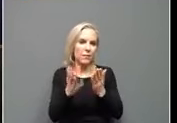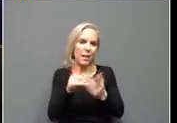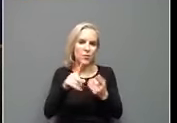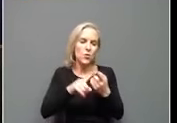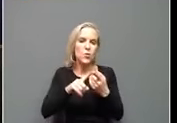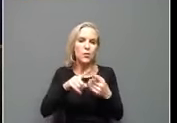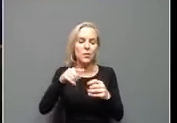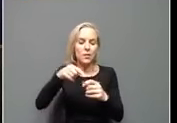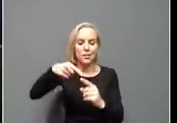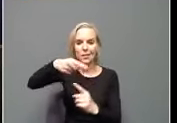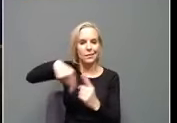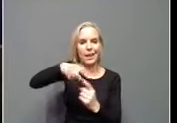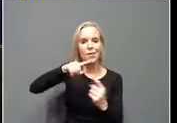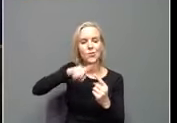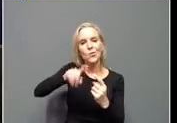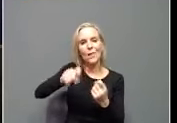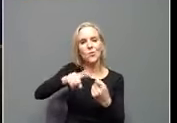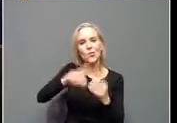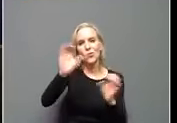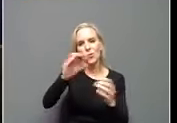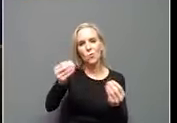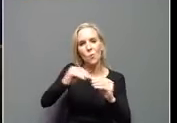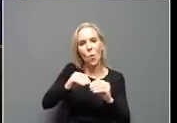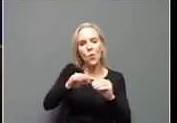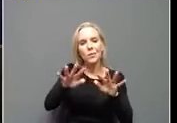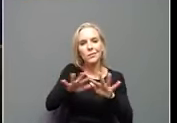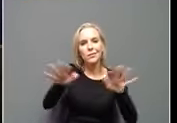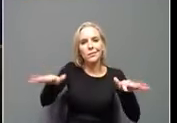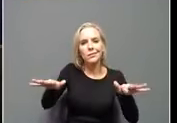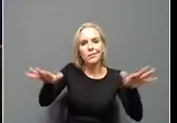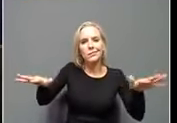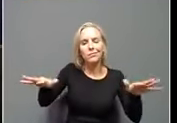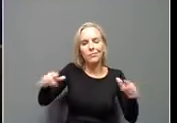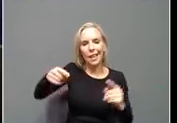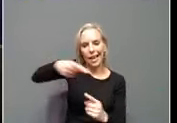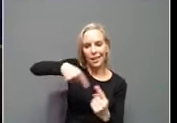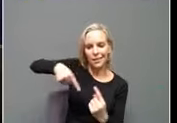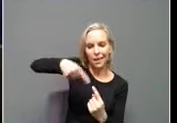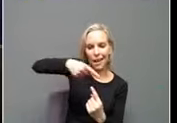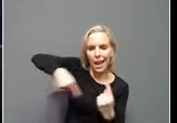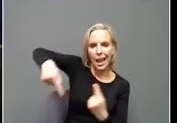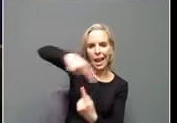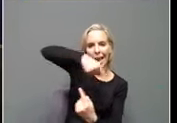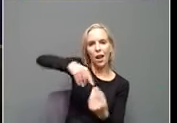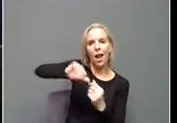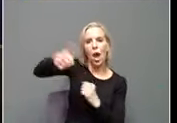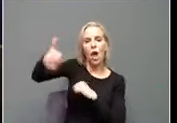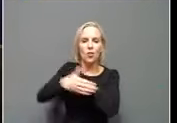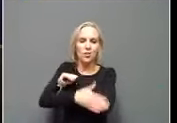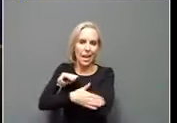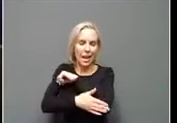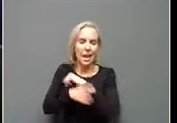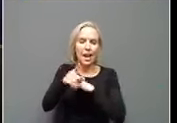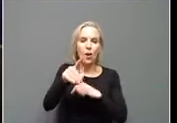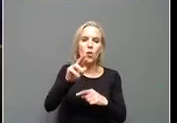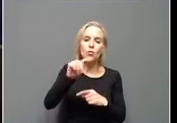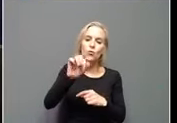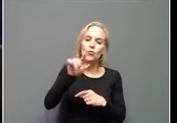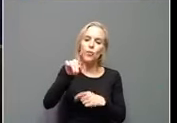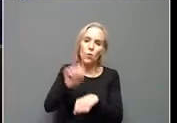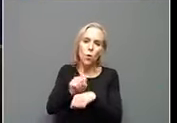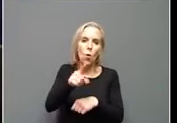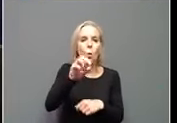won't be required to conduct that search if you're in a trade union that finds work for you. You're a student in a training program.